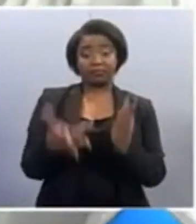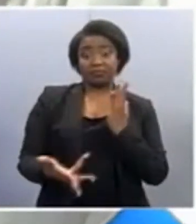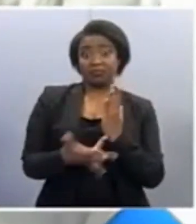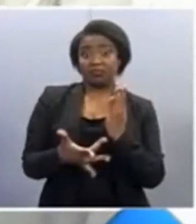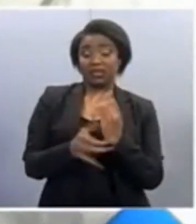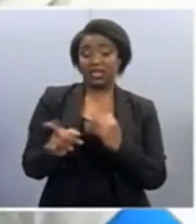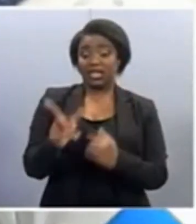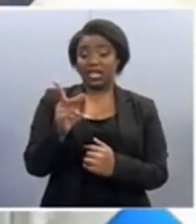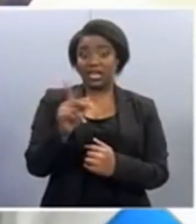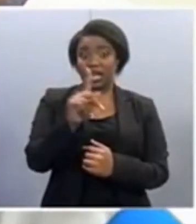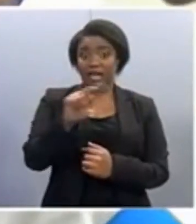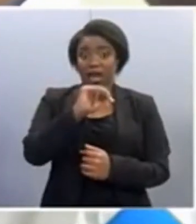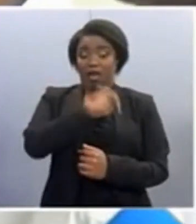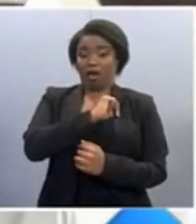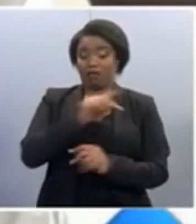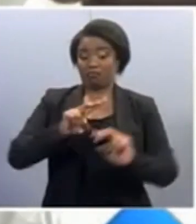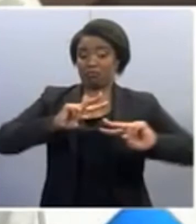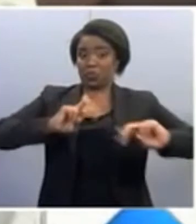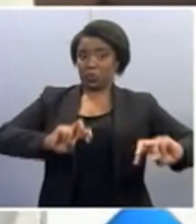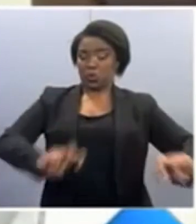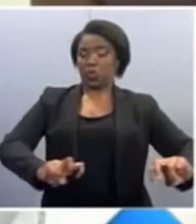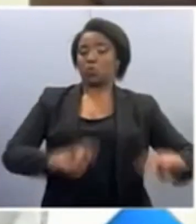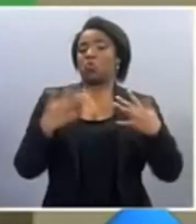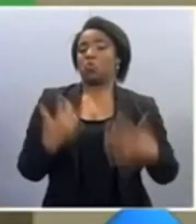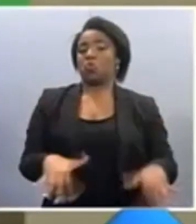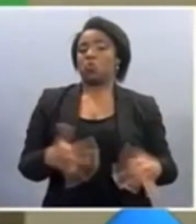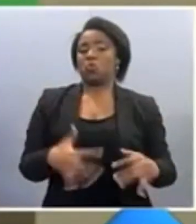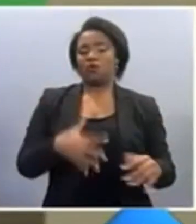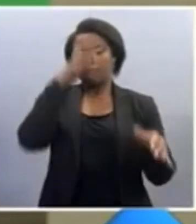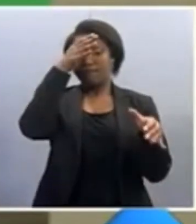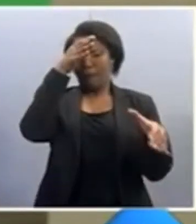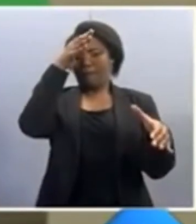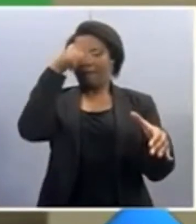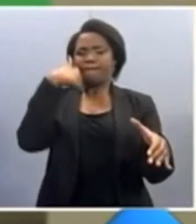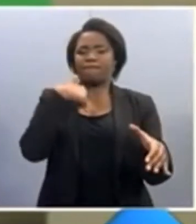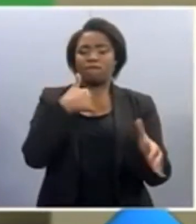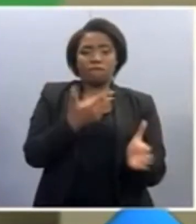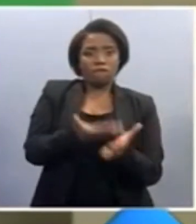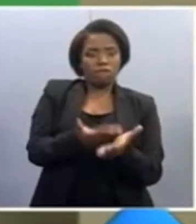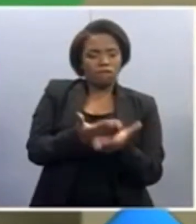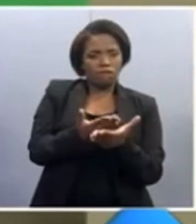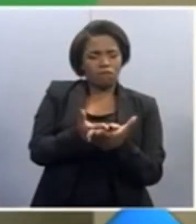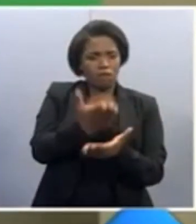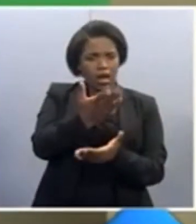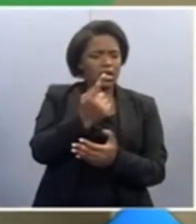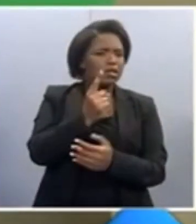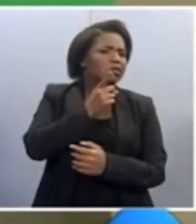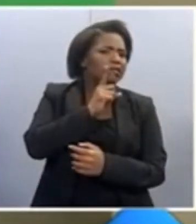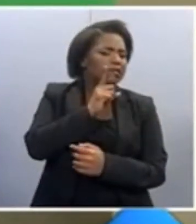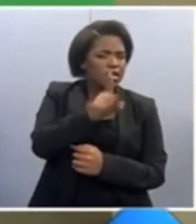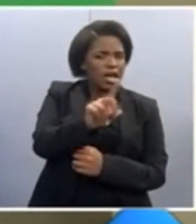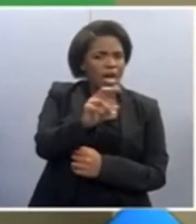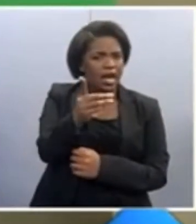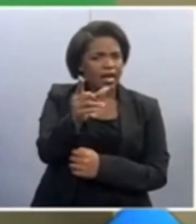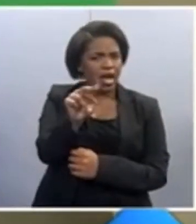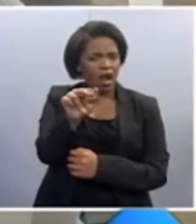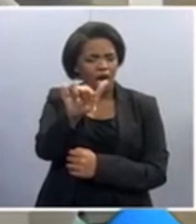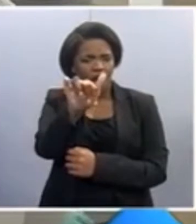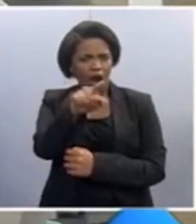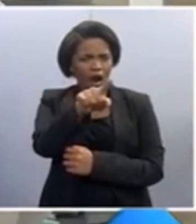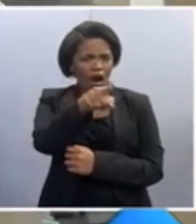KZN Research and Innovation Sequencing Platform are now able to decode DNA for the first time.